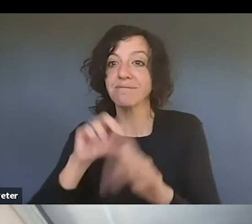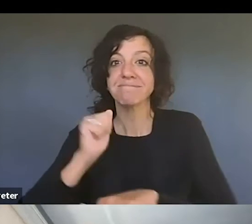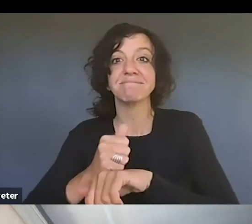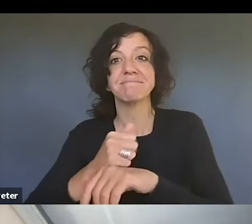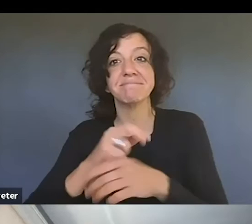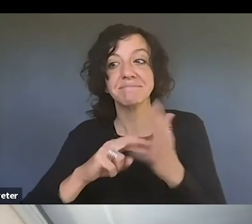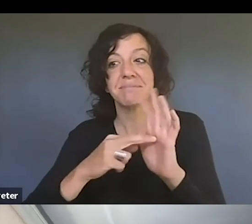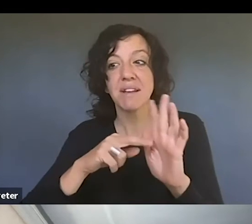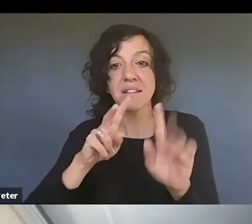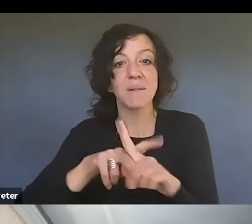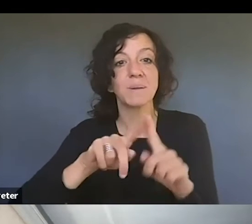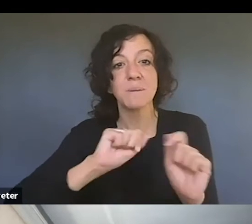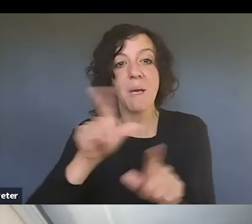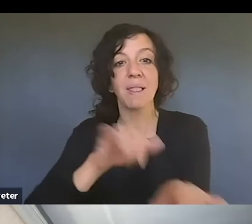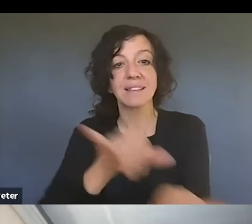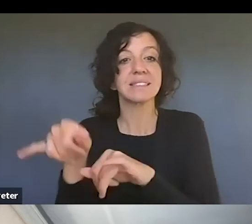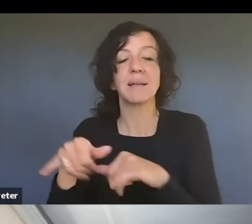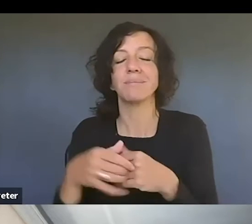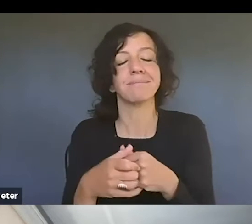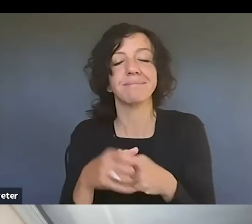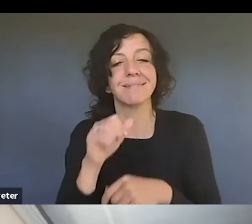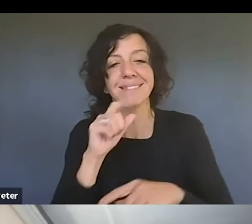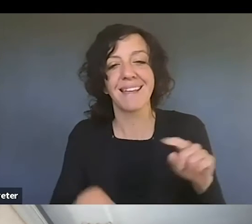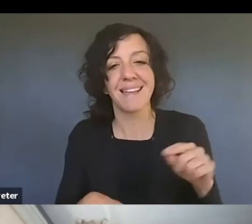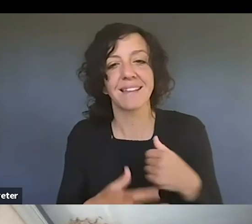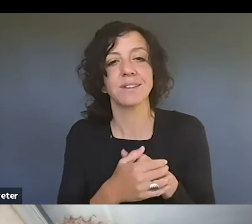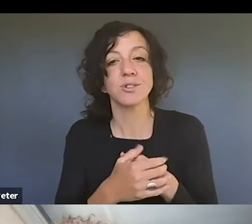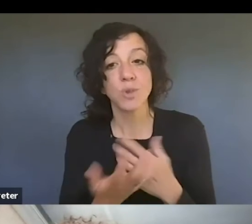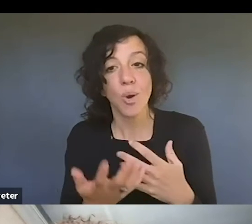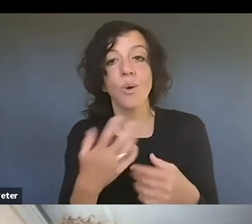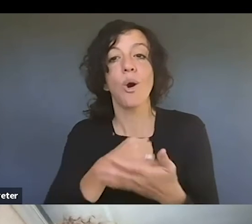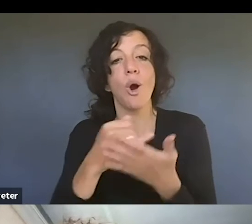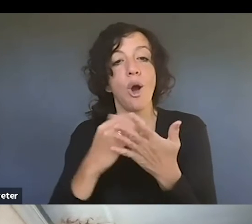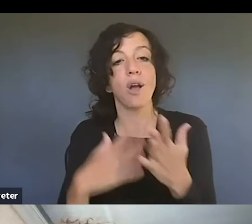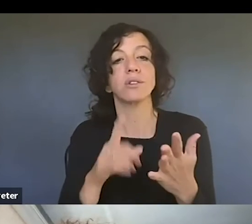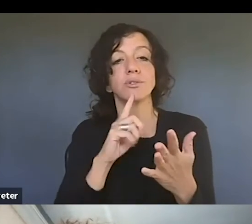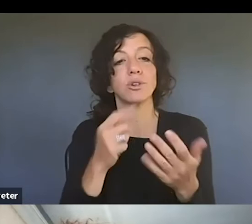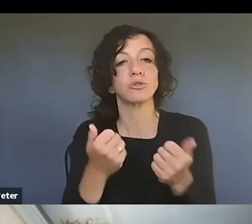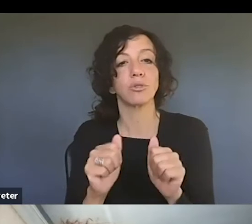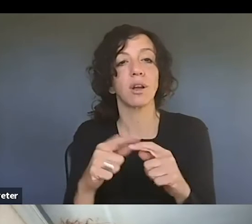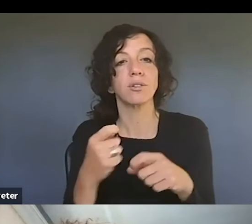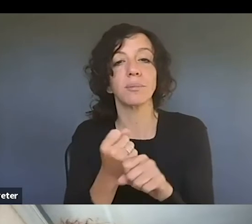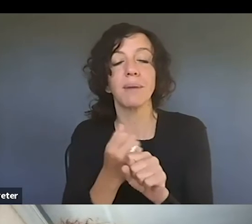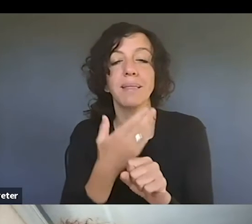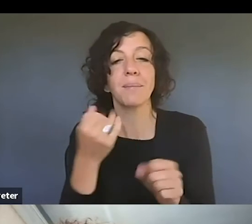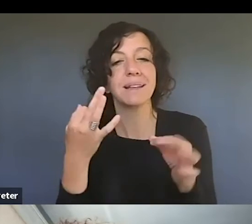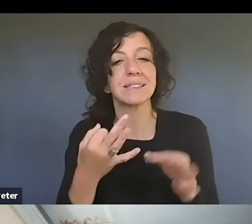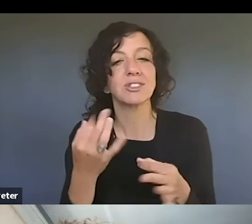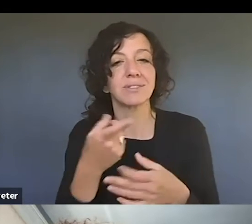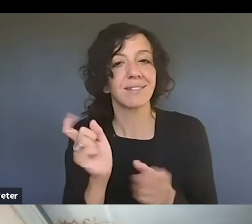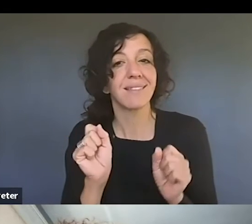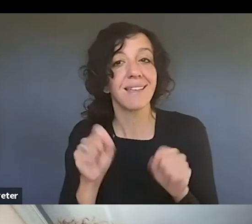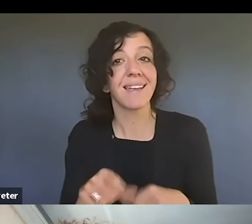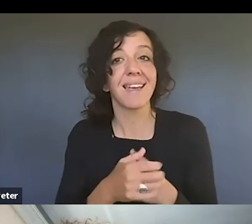much, but no more. Um, and so artists are trying to make the best decisions they can.